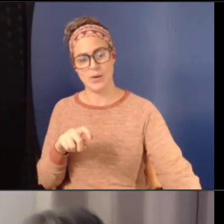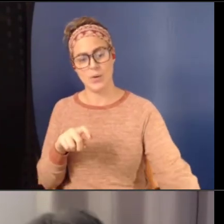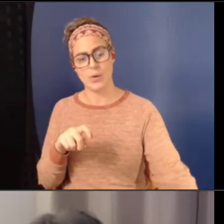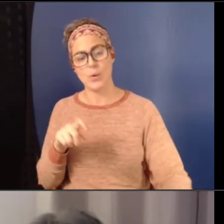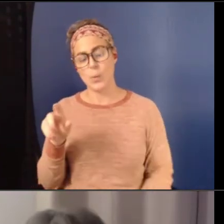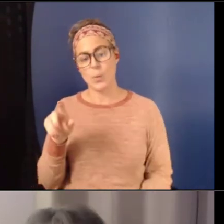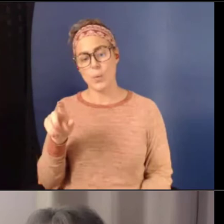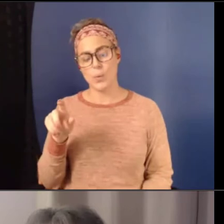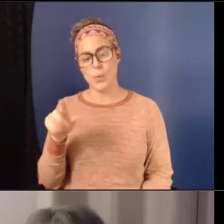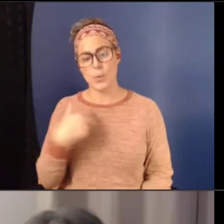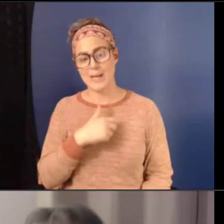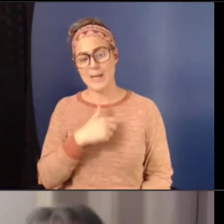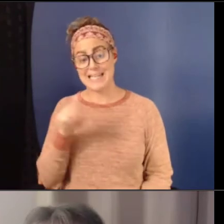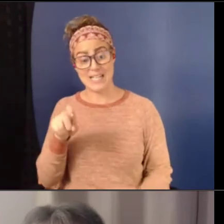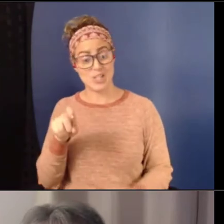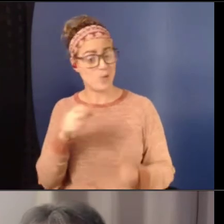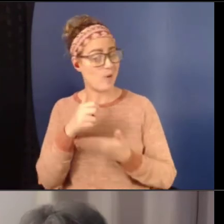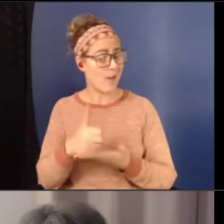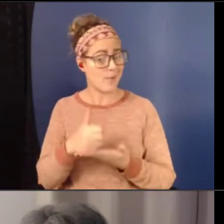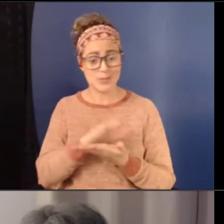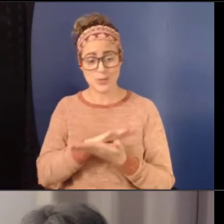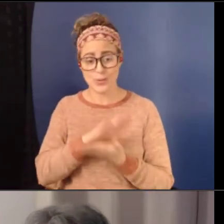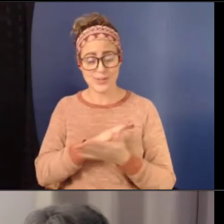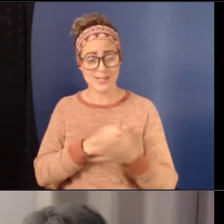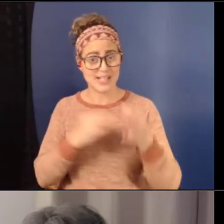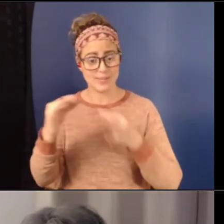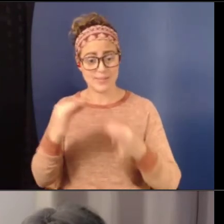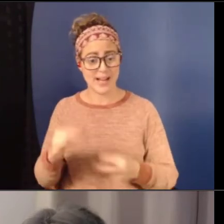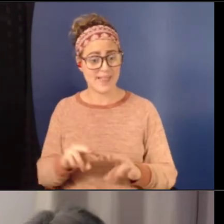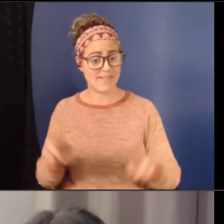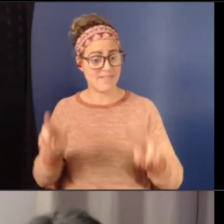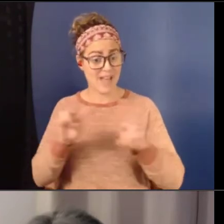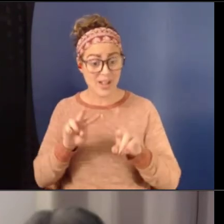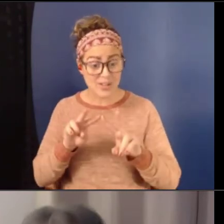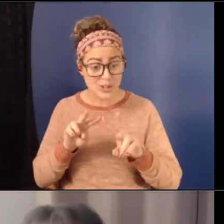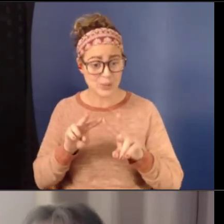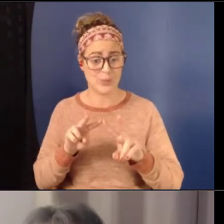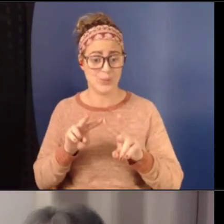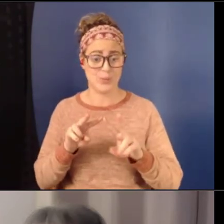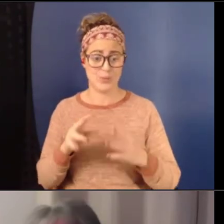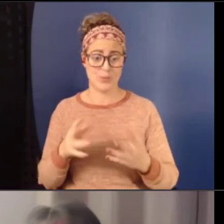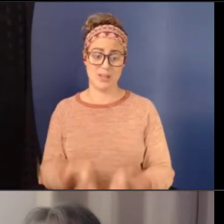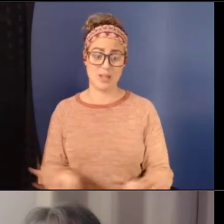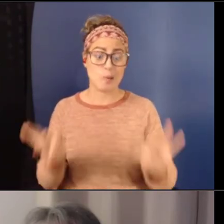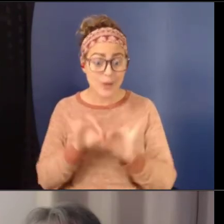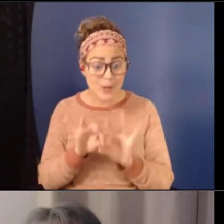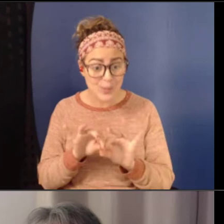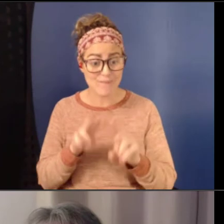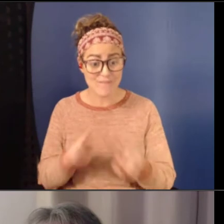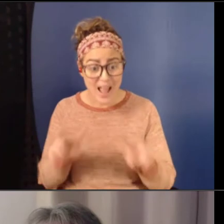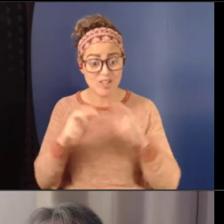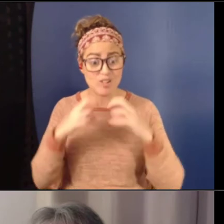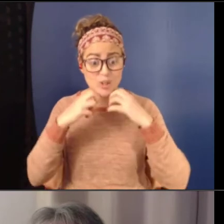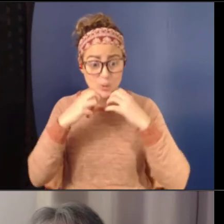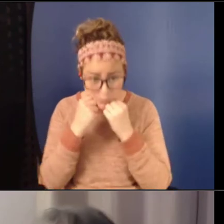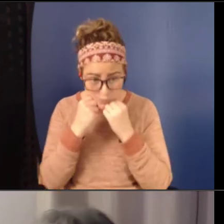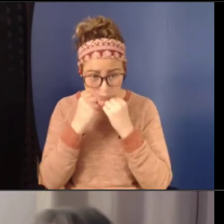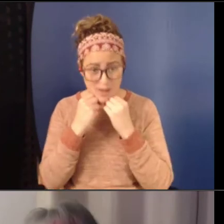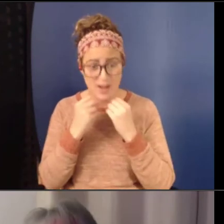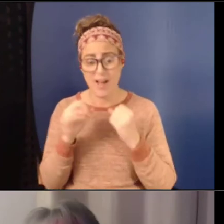schools explain the value of this, the critical value of